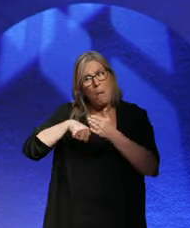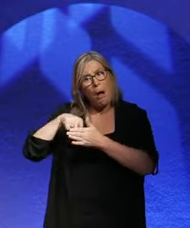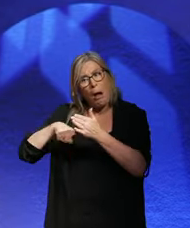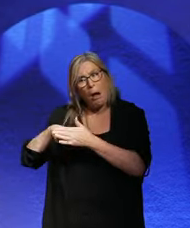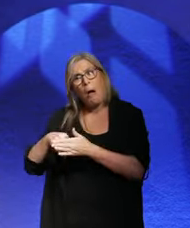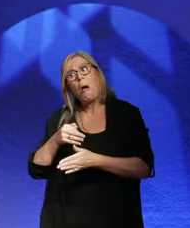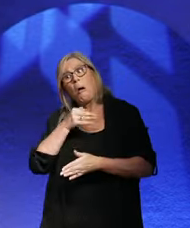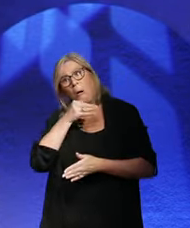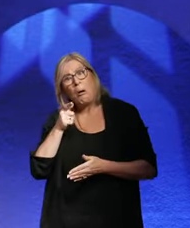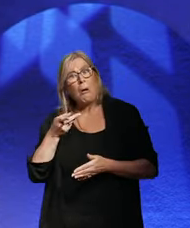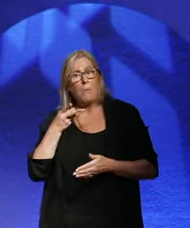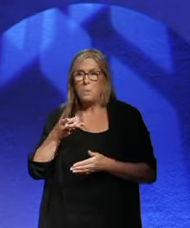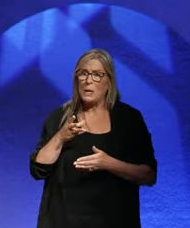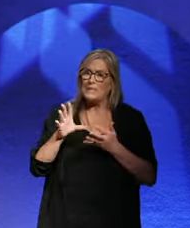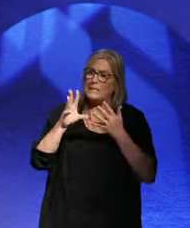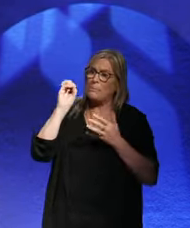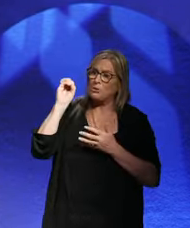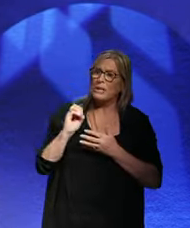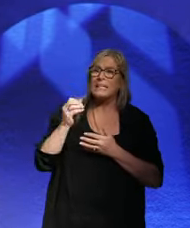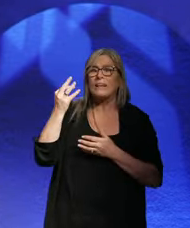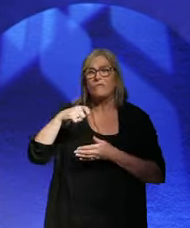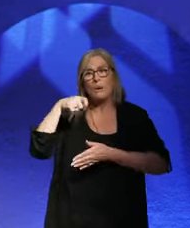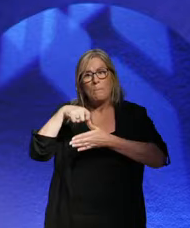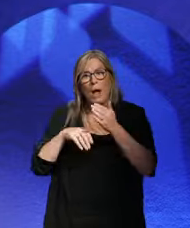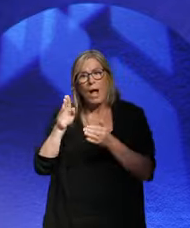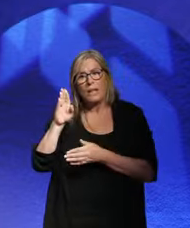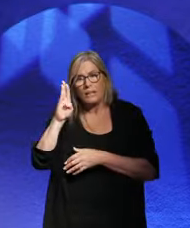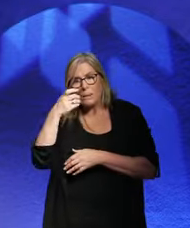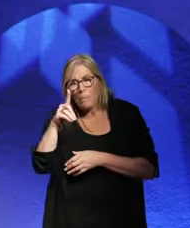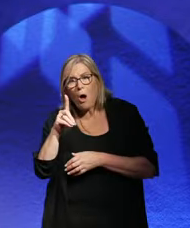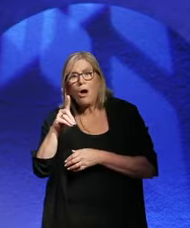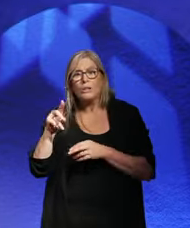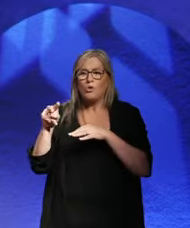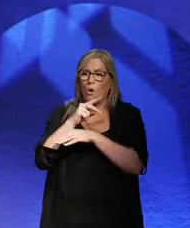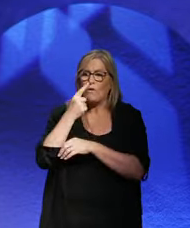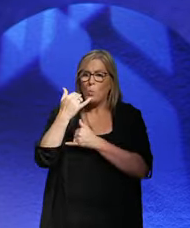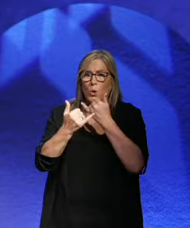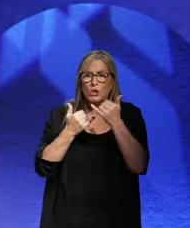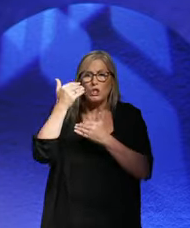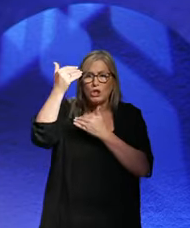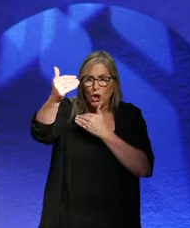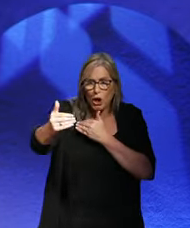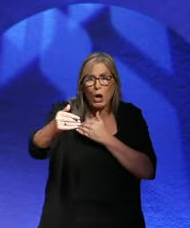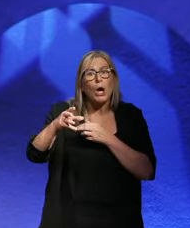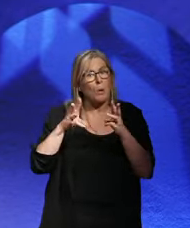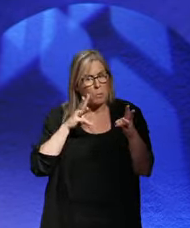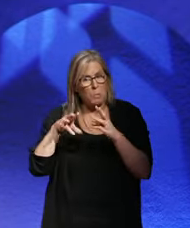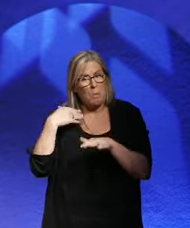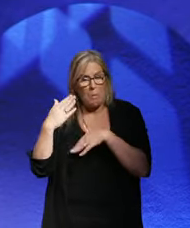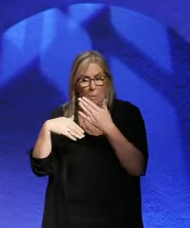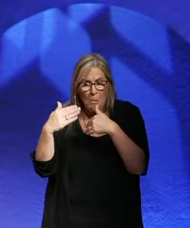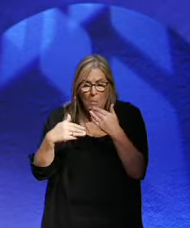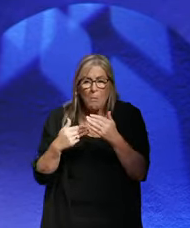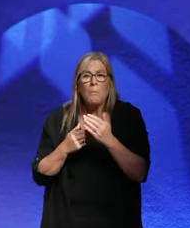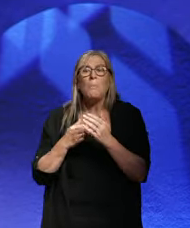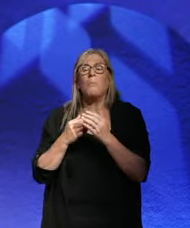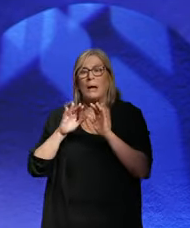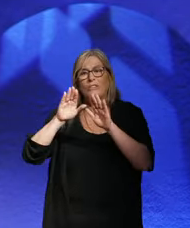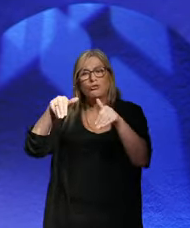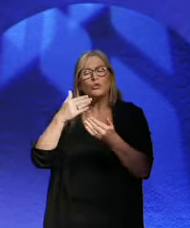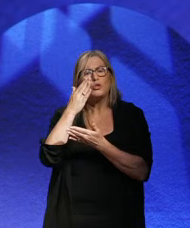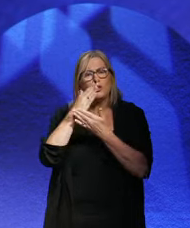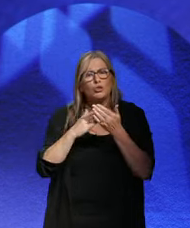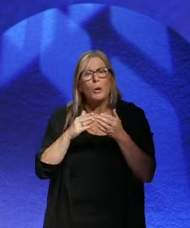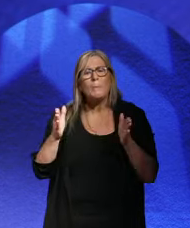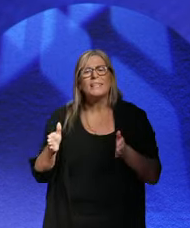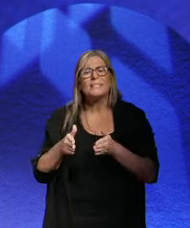well, we'll get 10% if we buy the bonds over a year. So that worked. They introduced some sales taxes. But the most